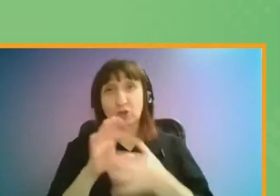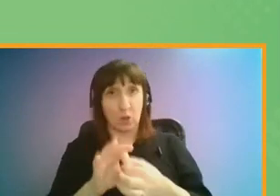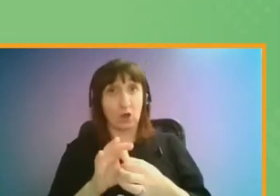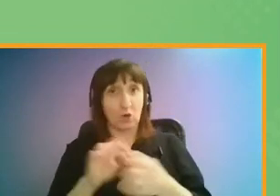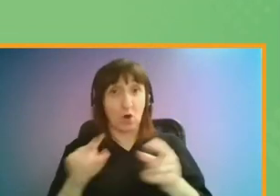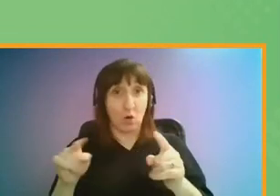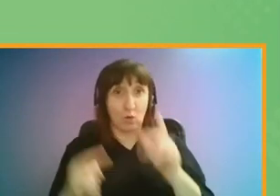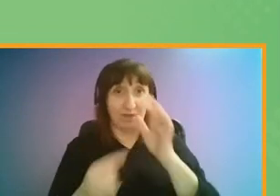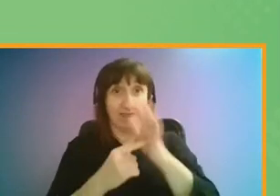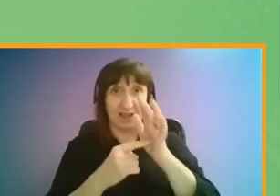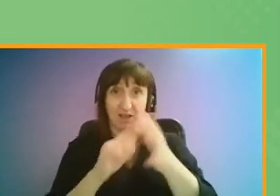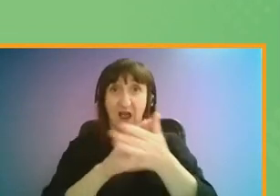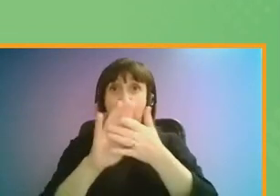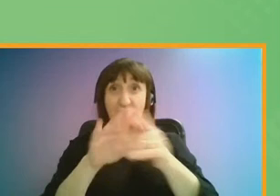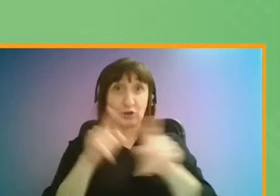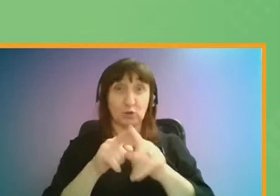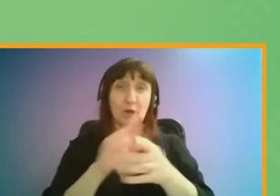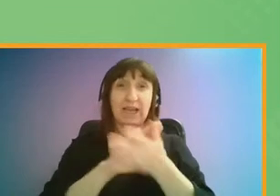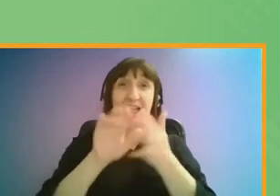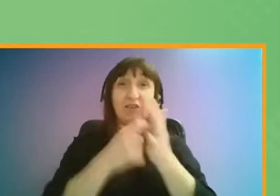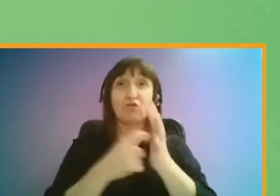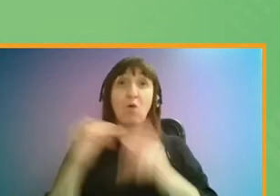other key locations and Heathrow Airport.